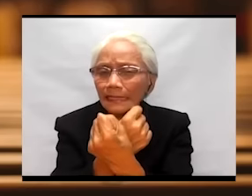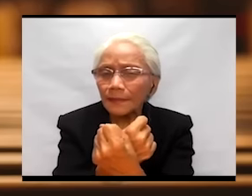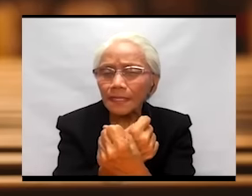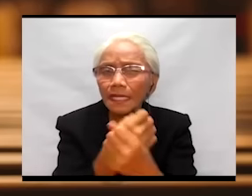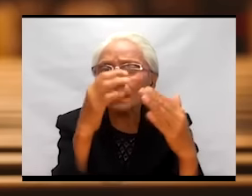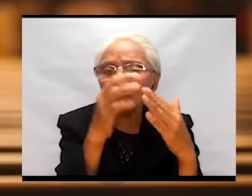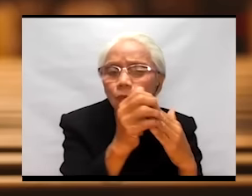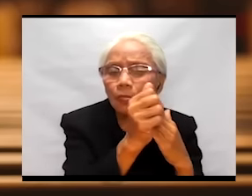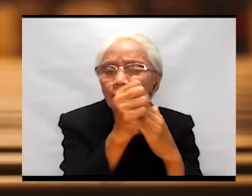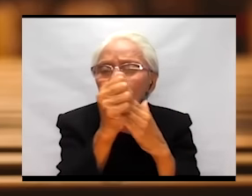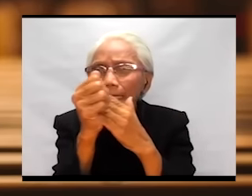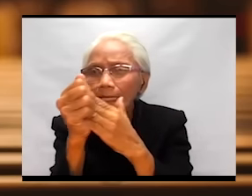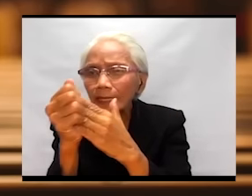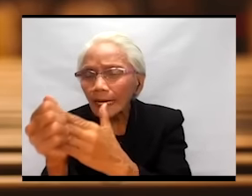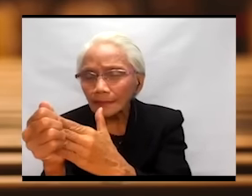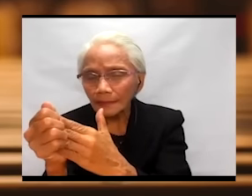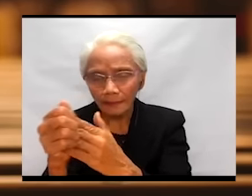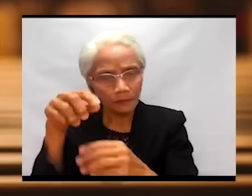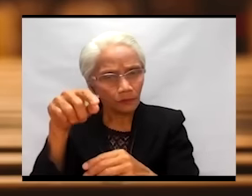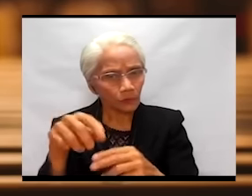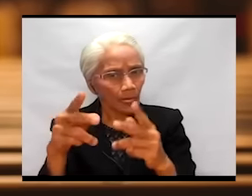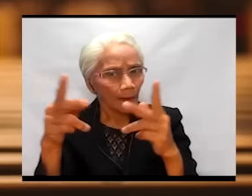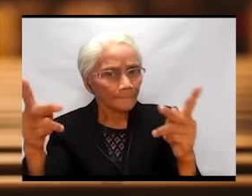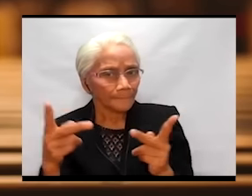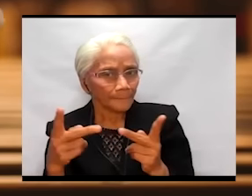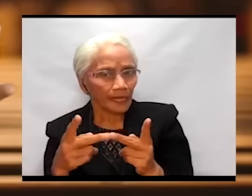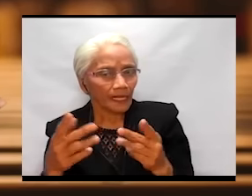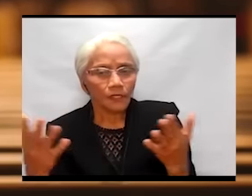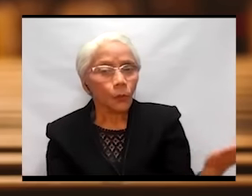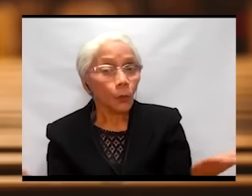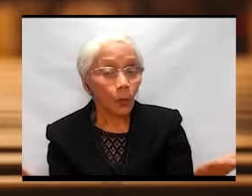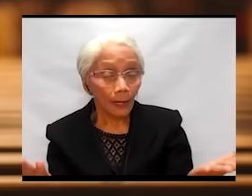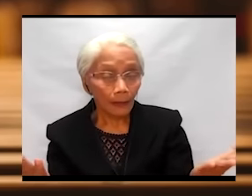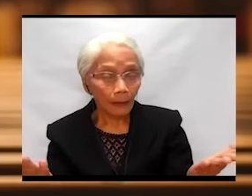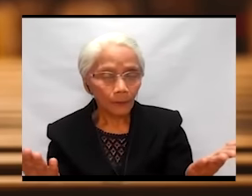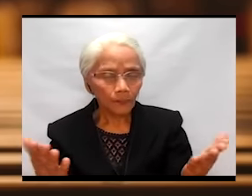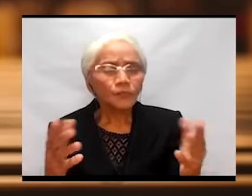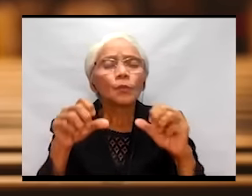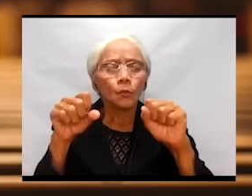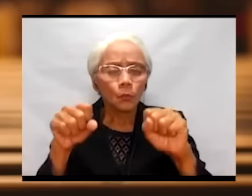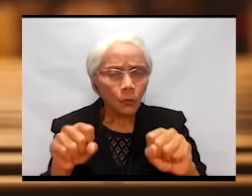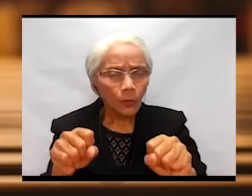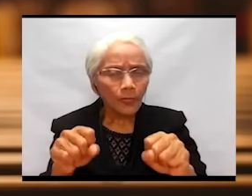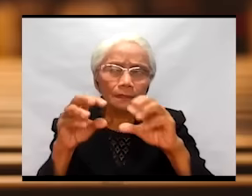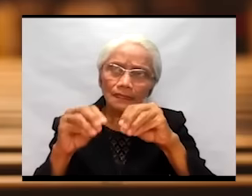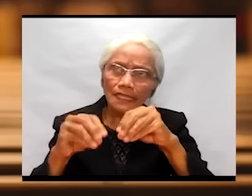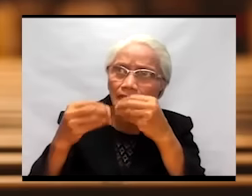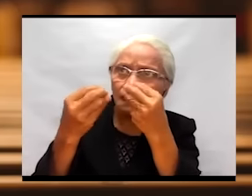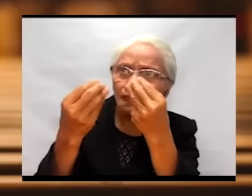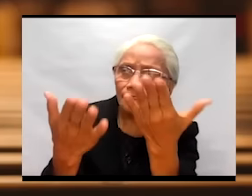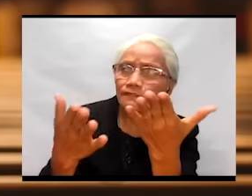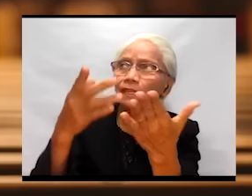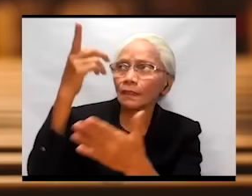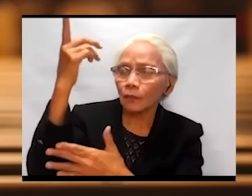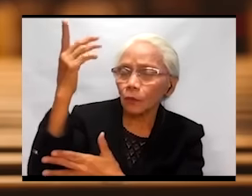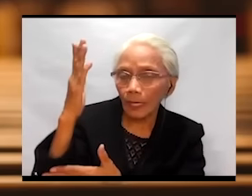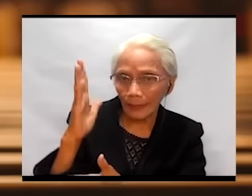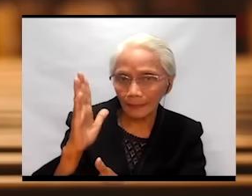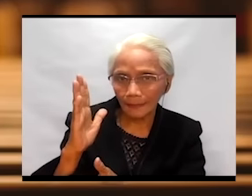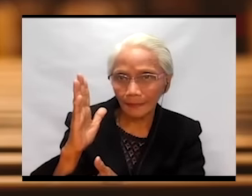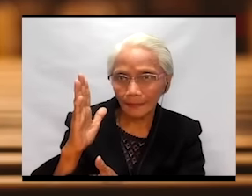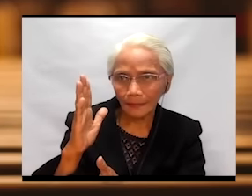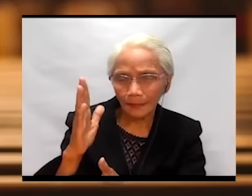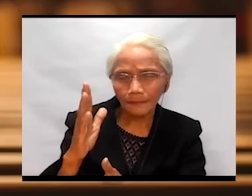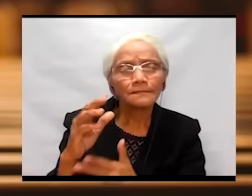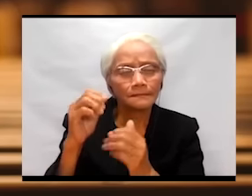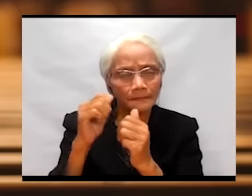where we could render to God fitting worship. It may sound